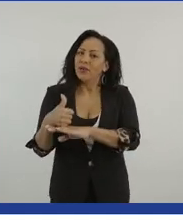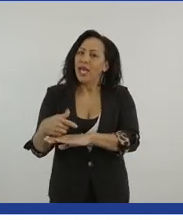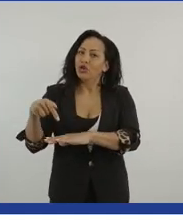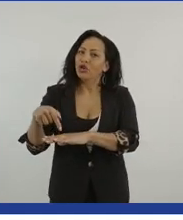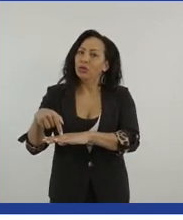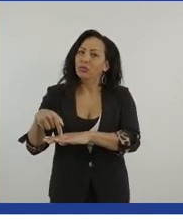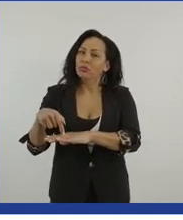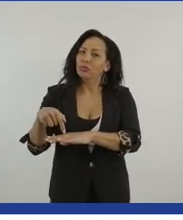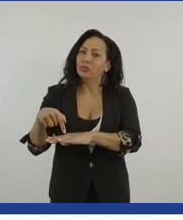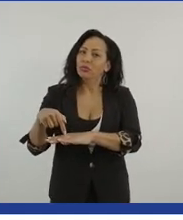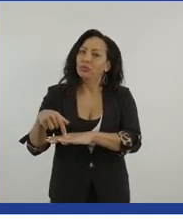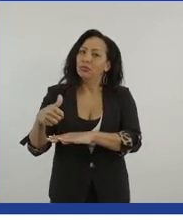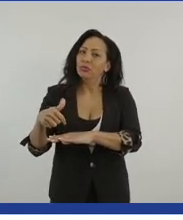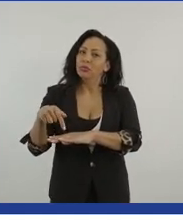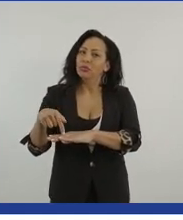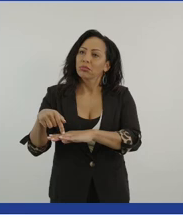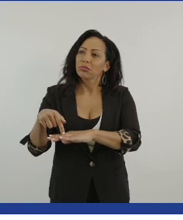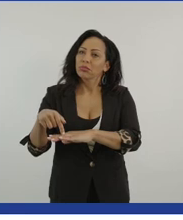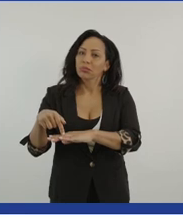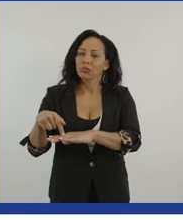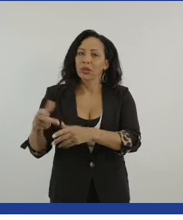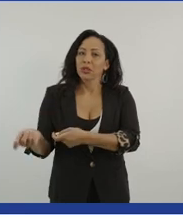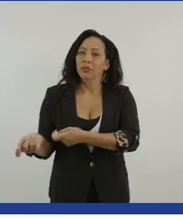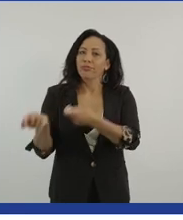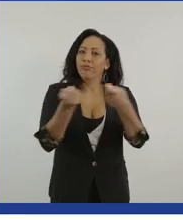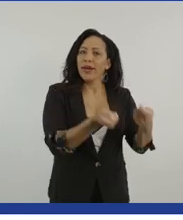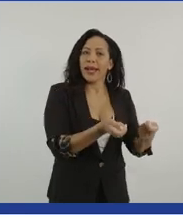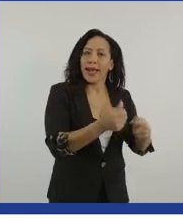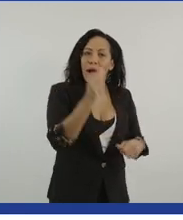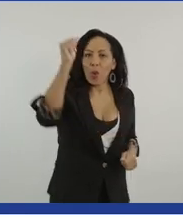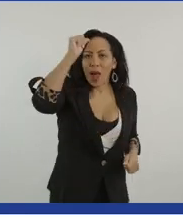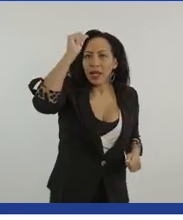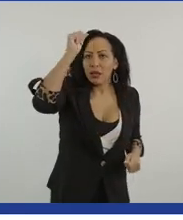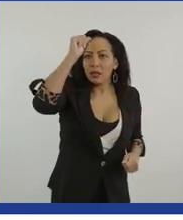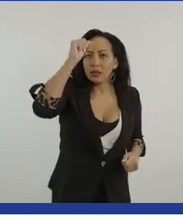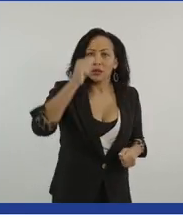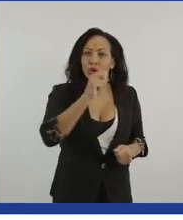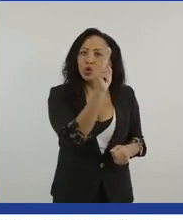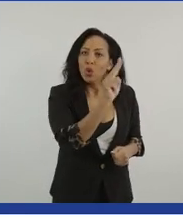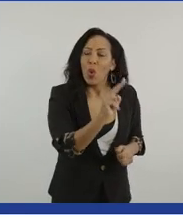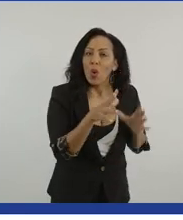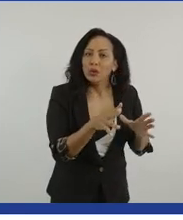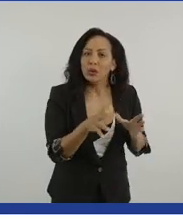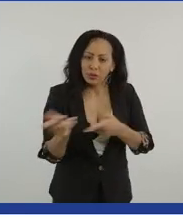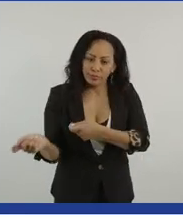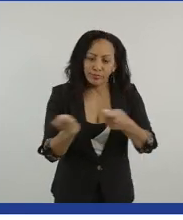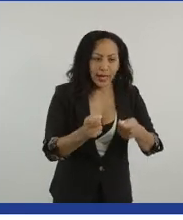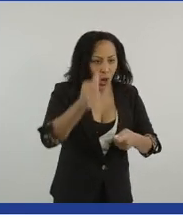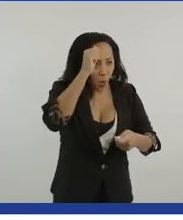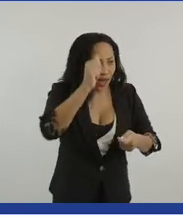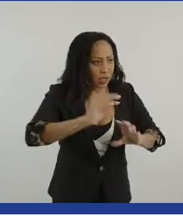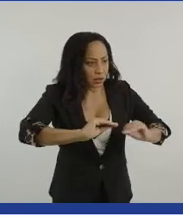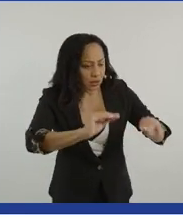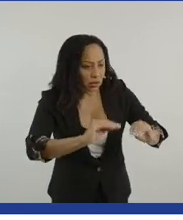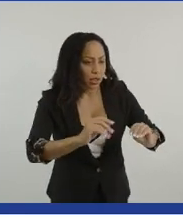in getting more awareness, um, into schools about how we work